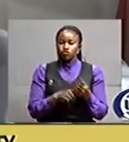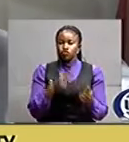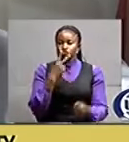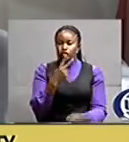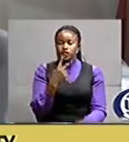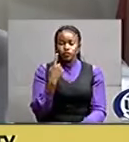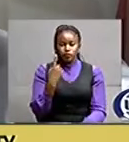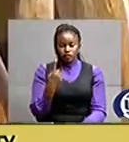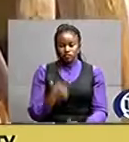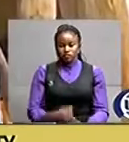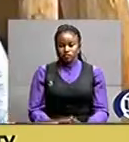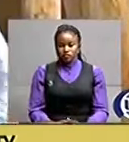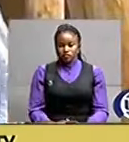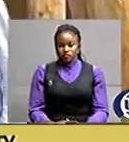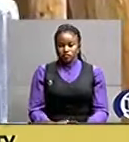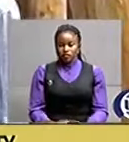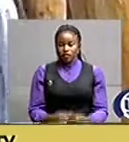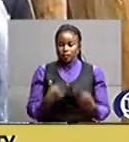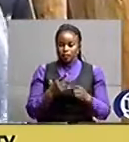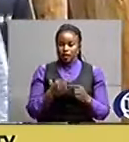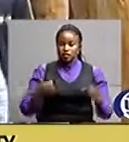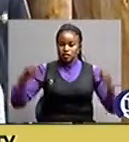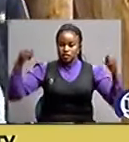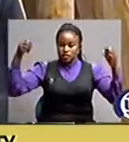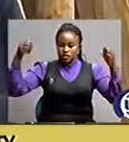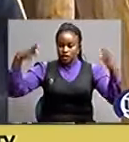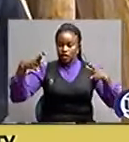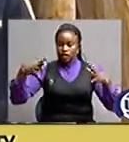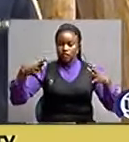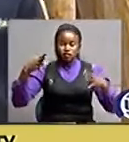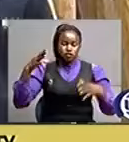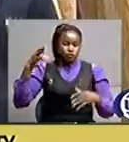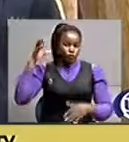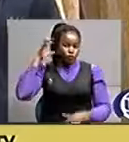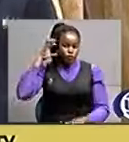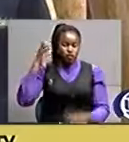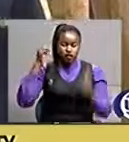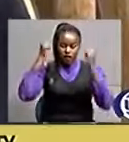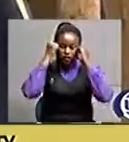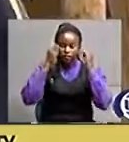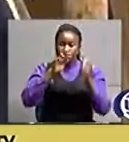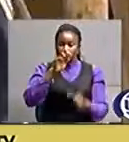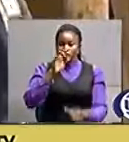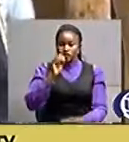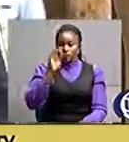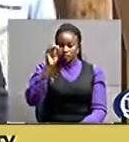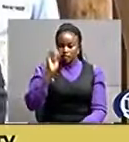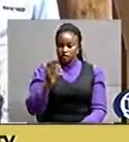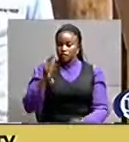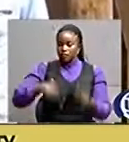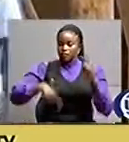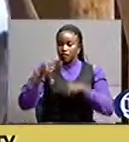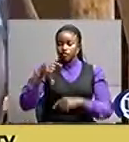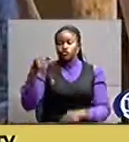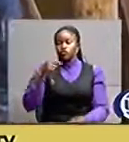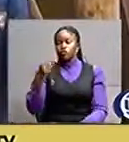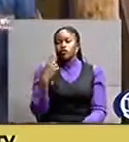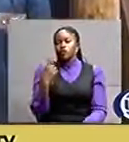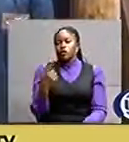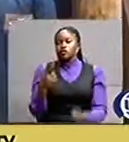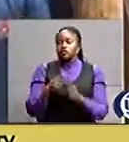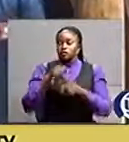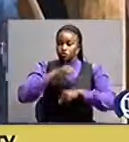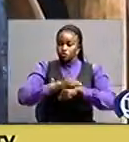At the nearby Light Academy, Bling, at least 80% of students passed in grade 1. The school